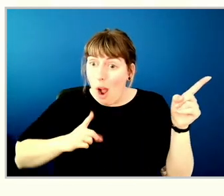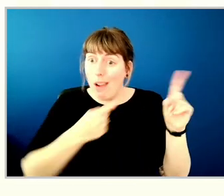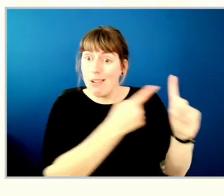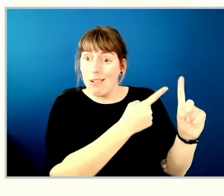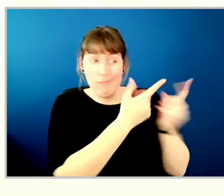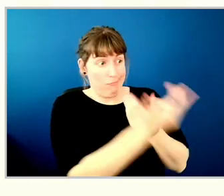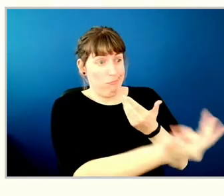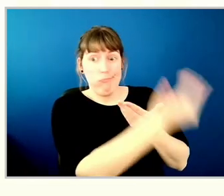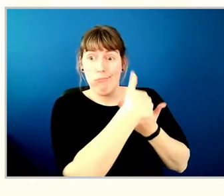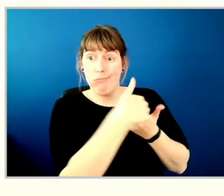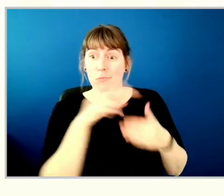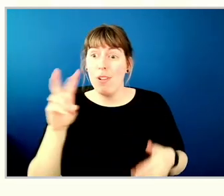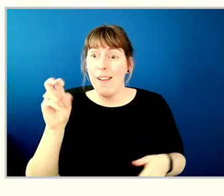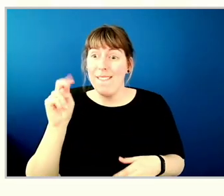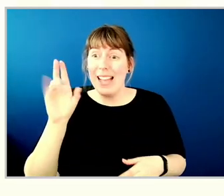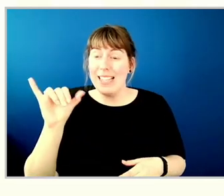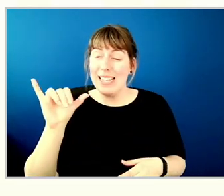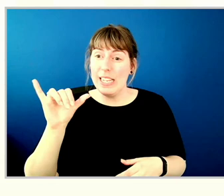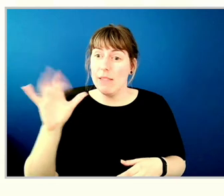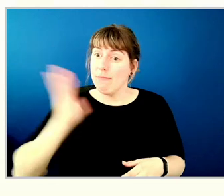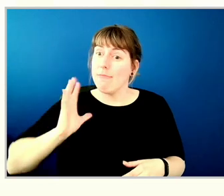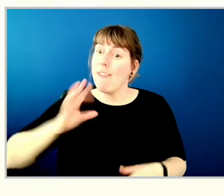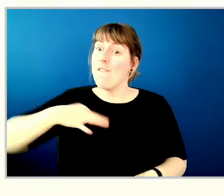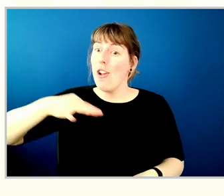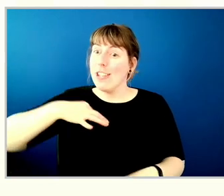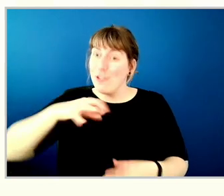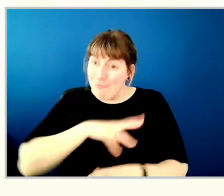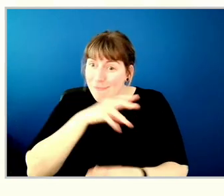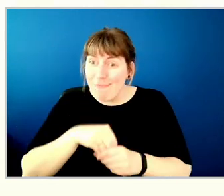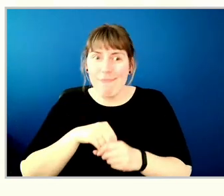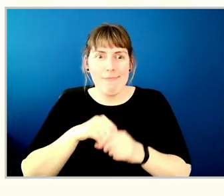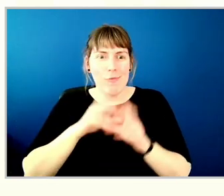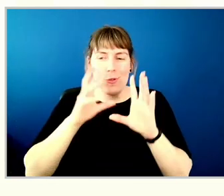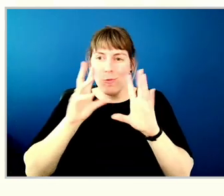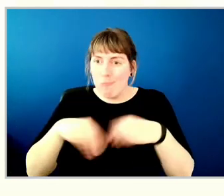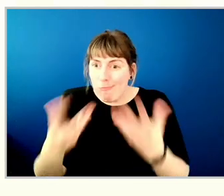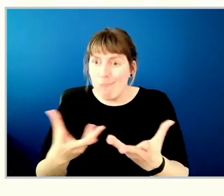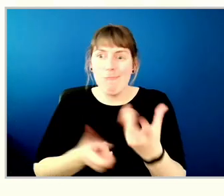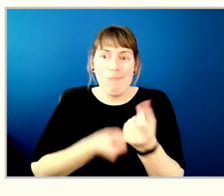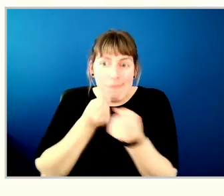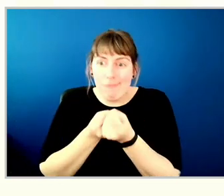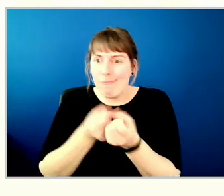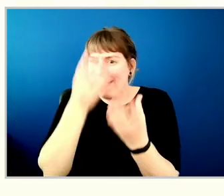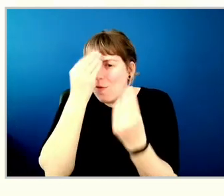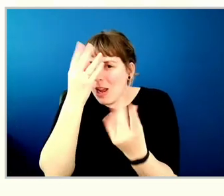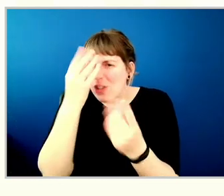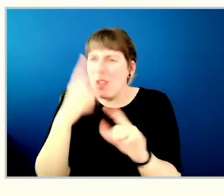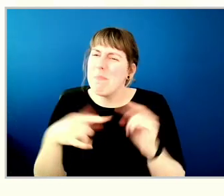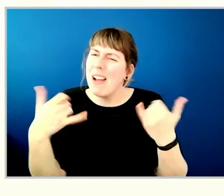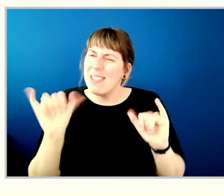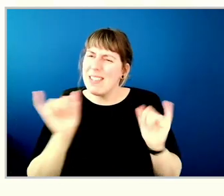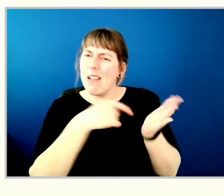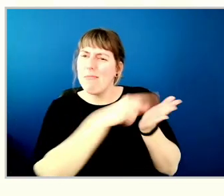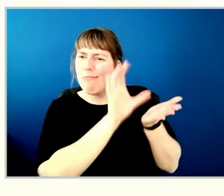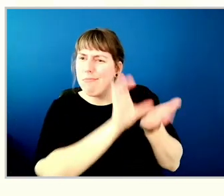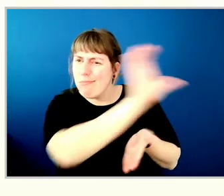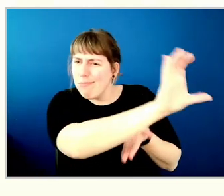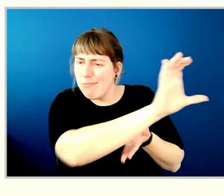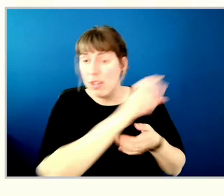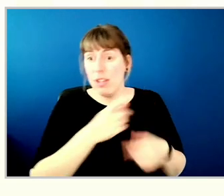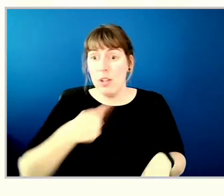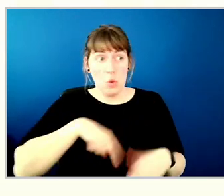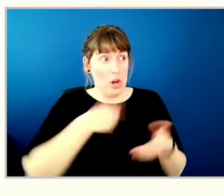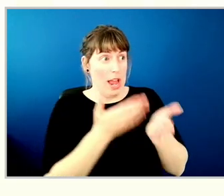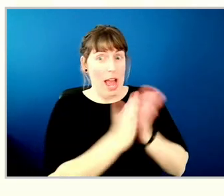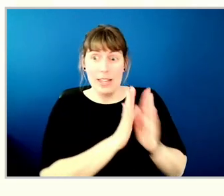Vancity as a volunteer to add value, but we did need to compensate them for, because what we were asking them to